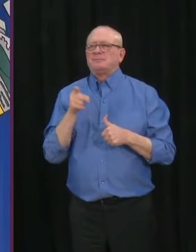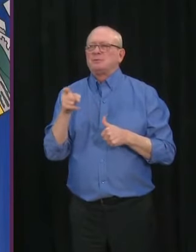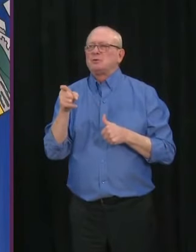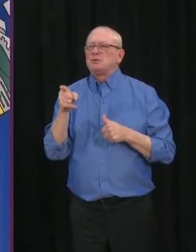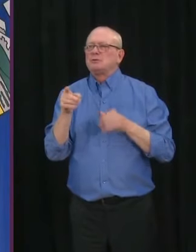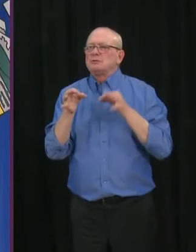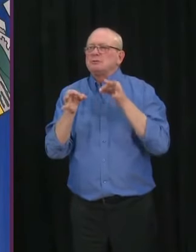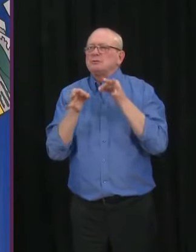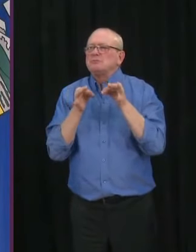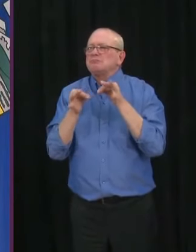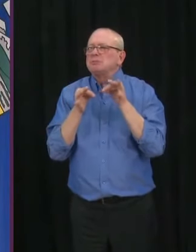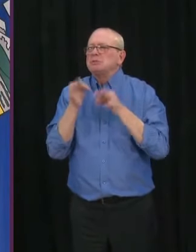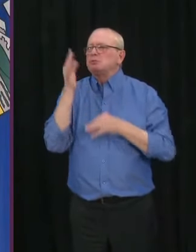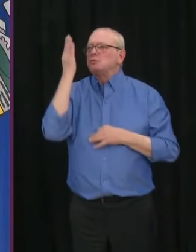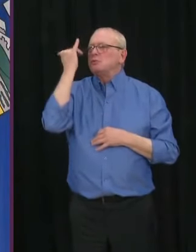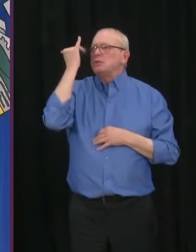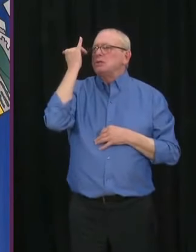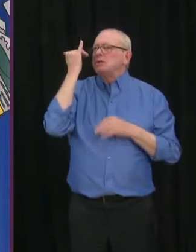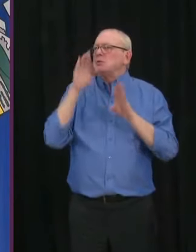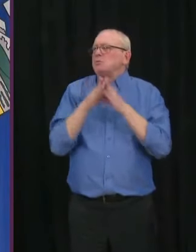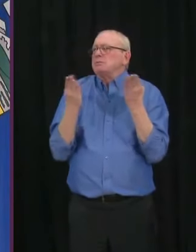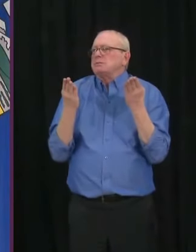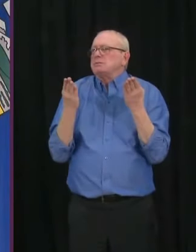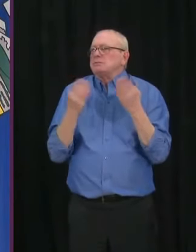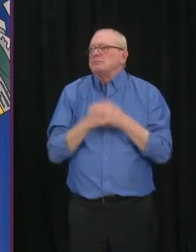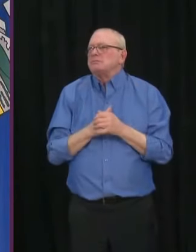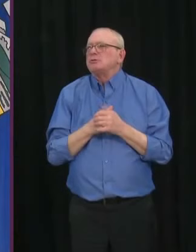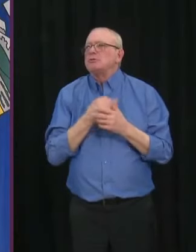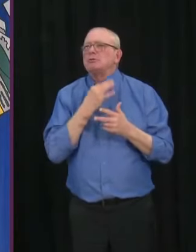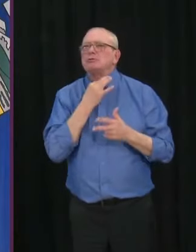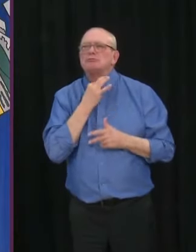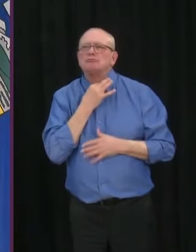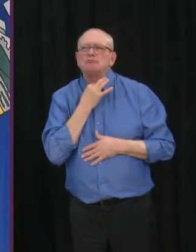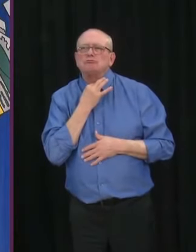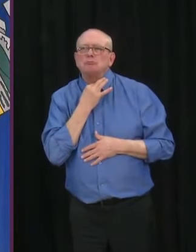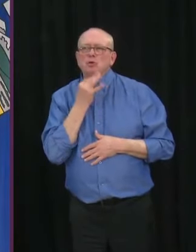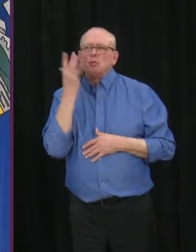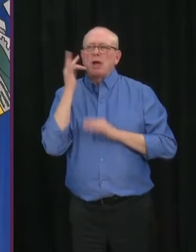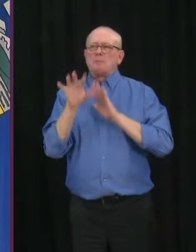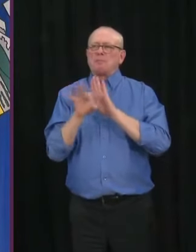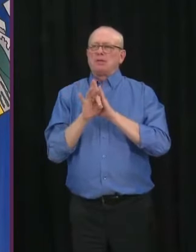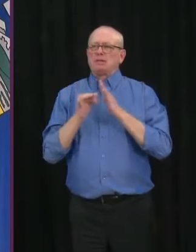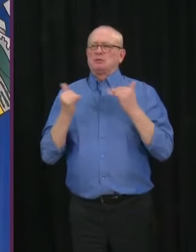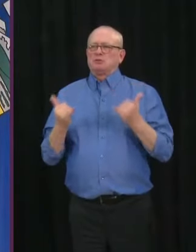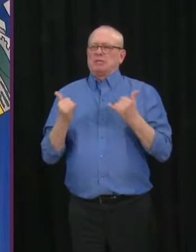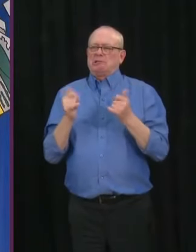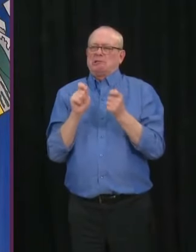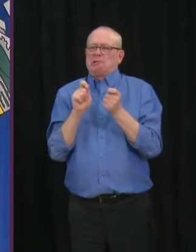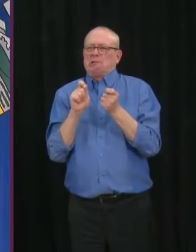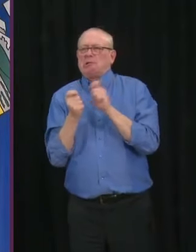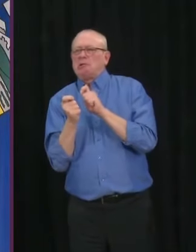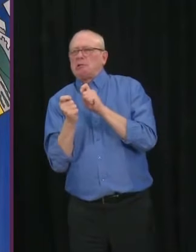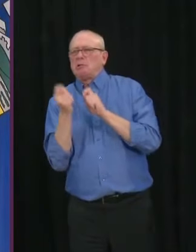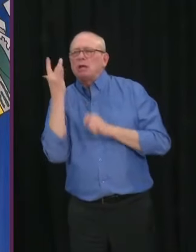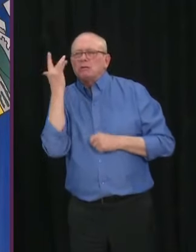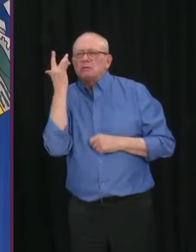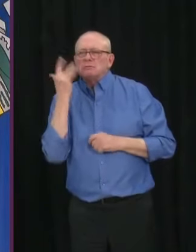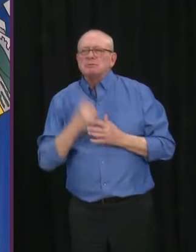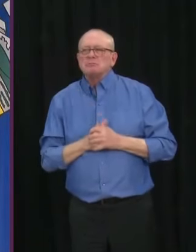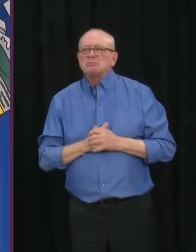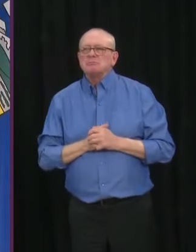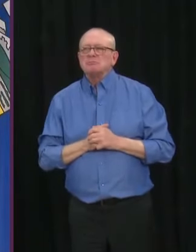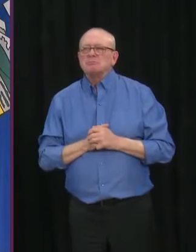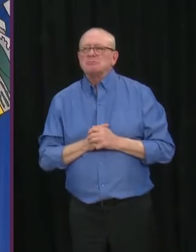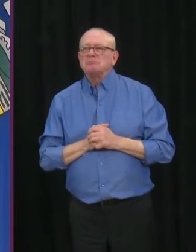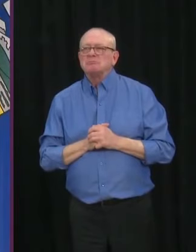What caused you to make these modest moves today? I think a lot of people were probably expecting nothing to